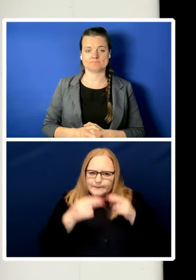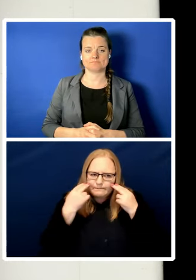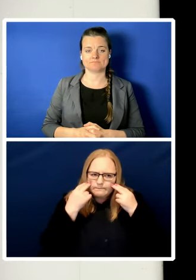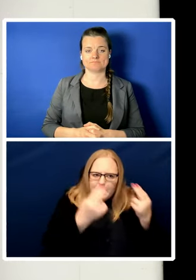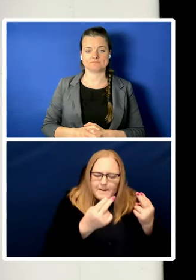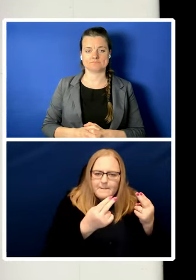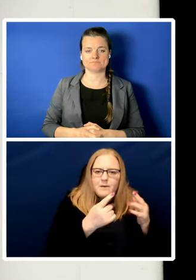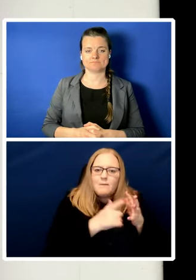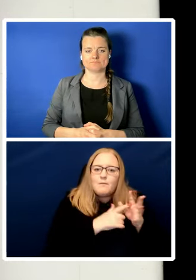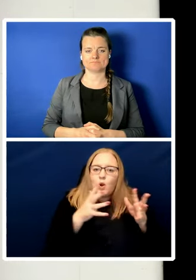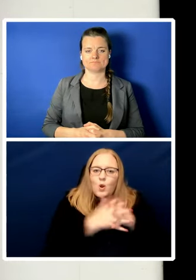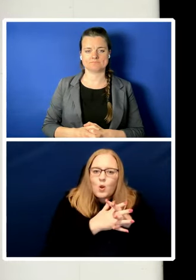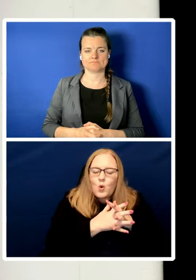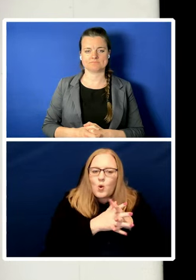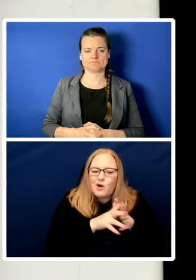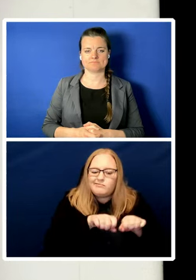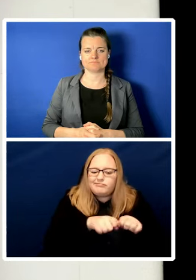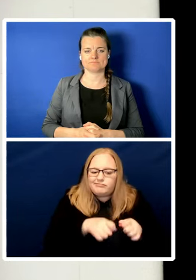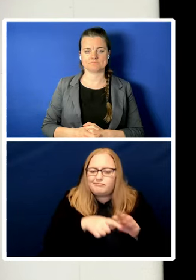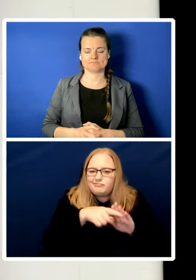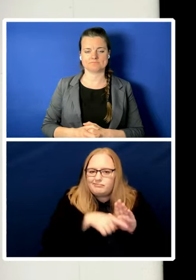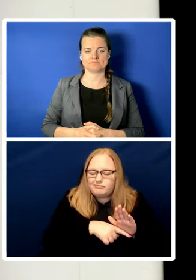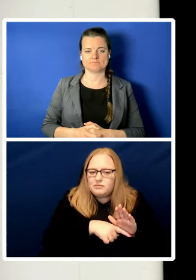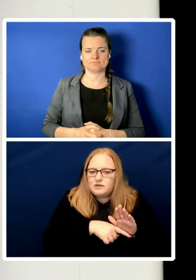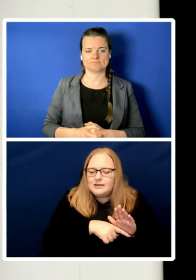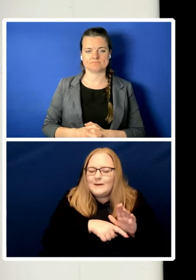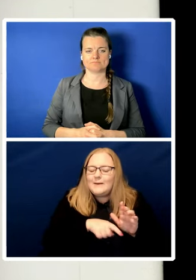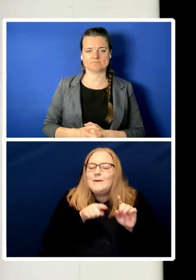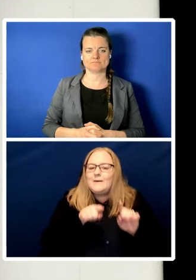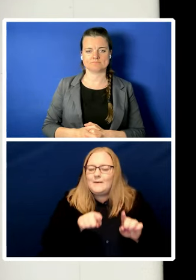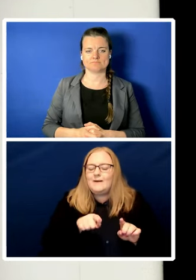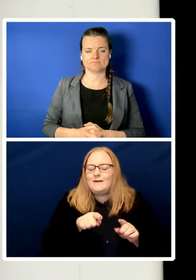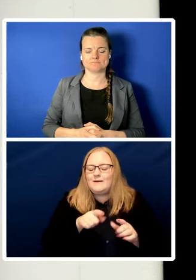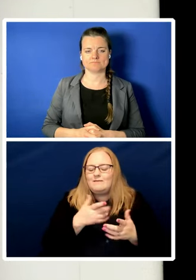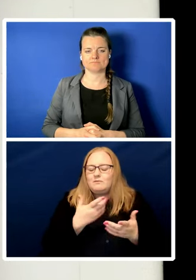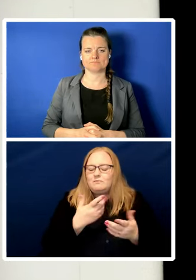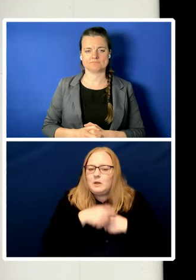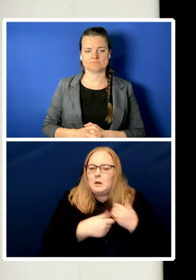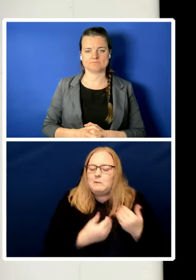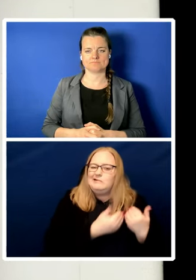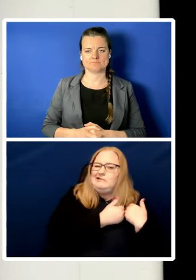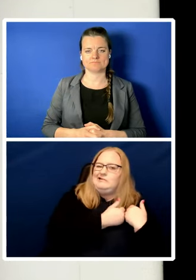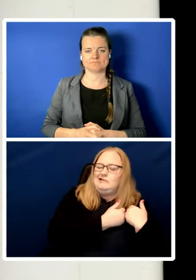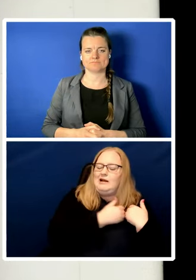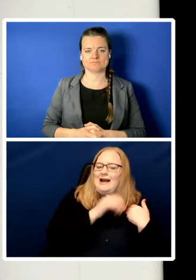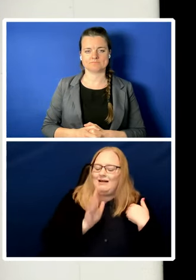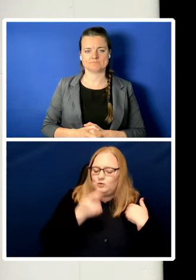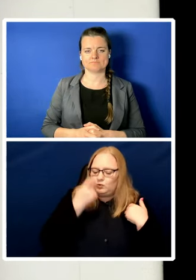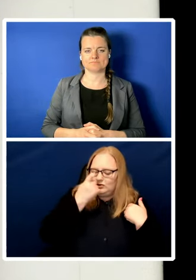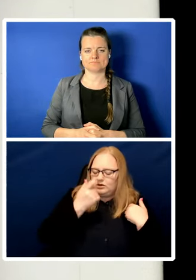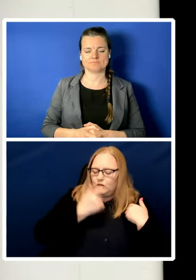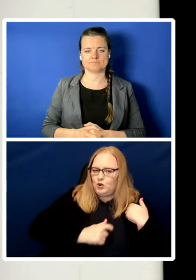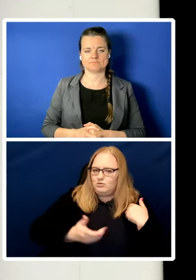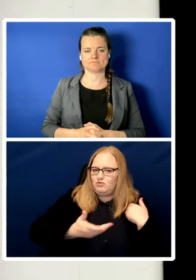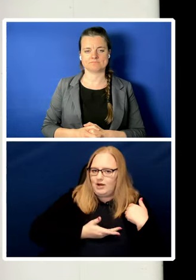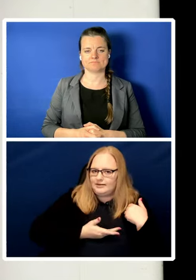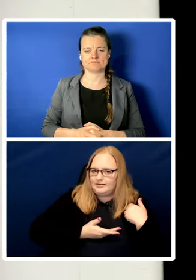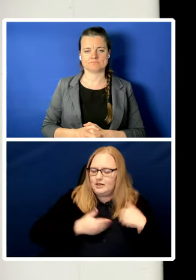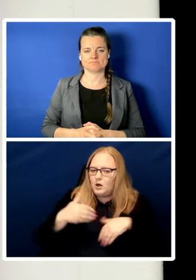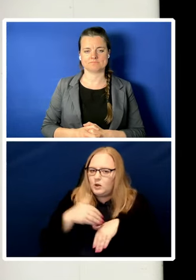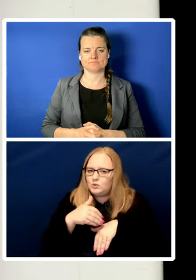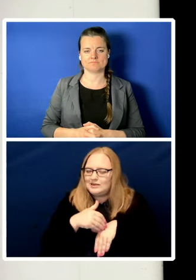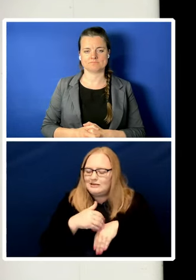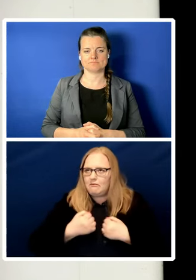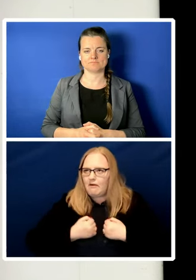moral obligation to consider the human rights consequences of their actions. They have perhaps acquired